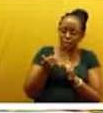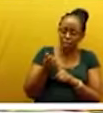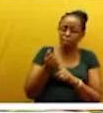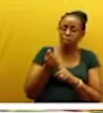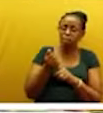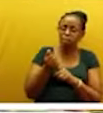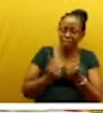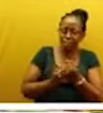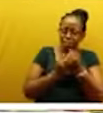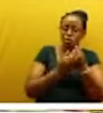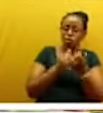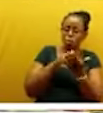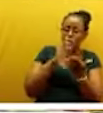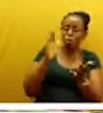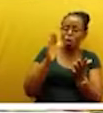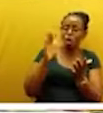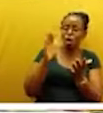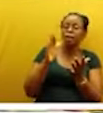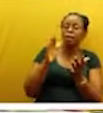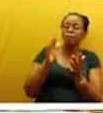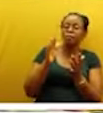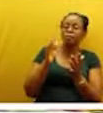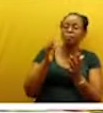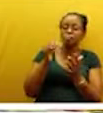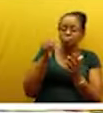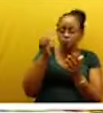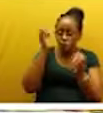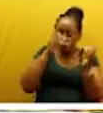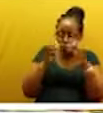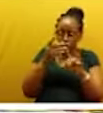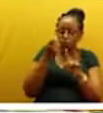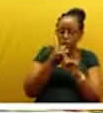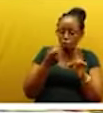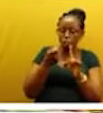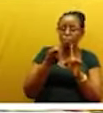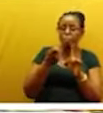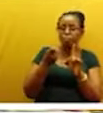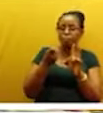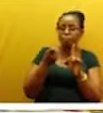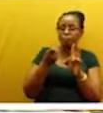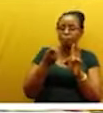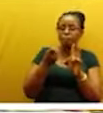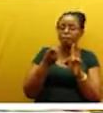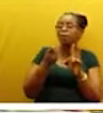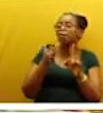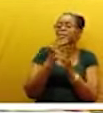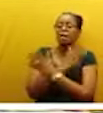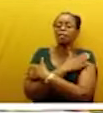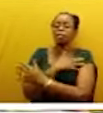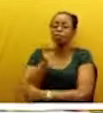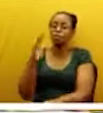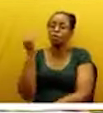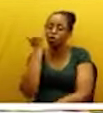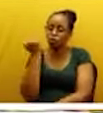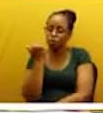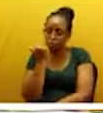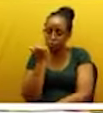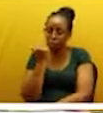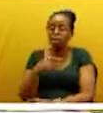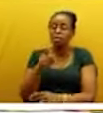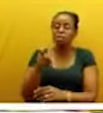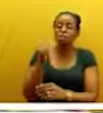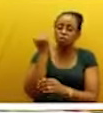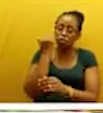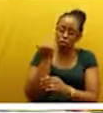the contributions also of the Amici Curie. And the court places a heavy